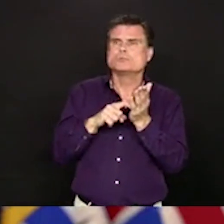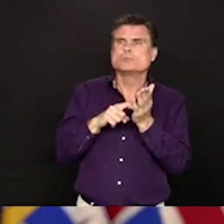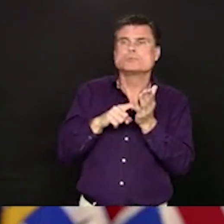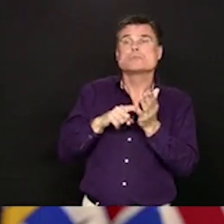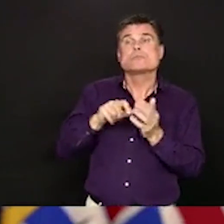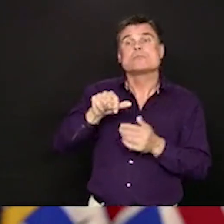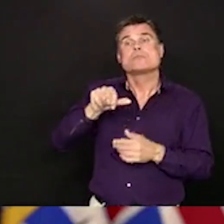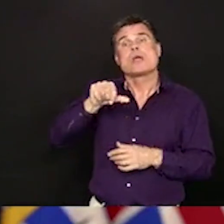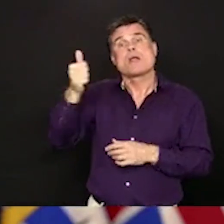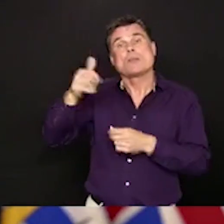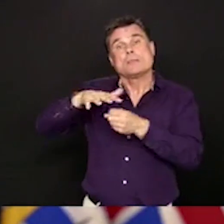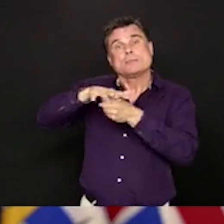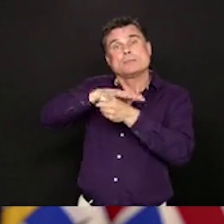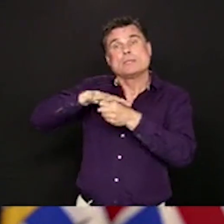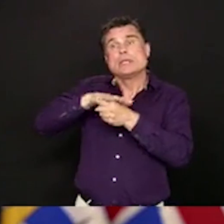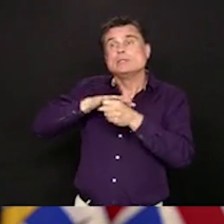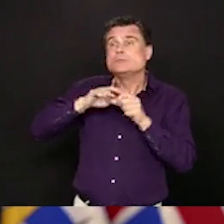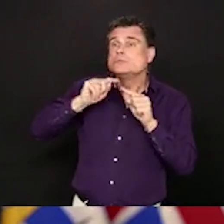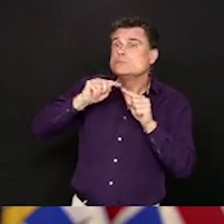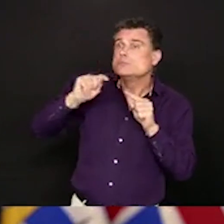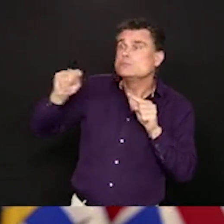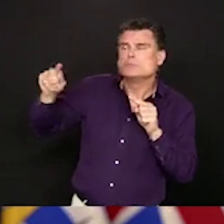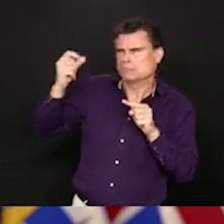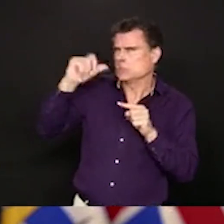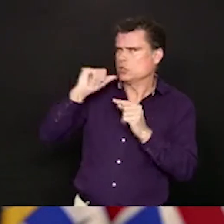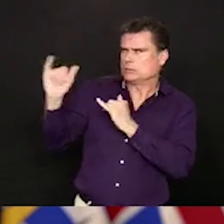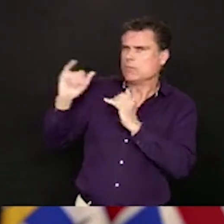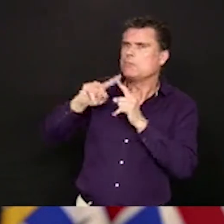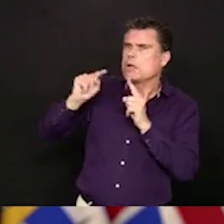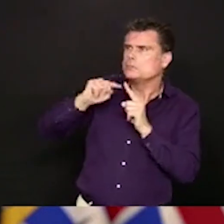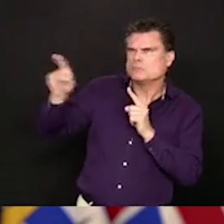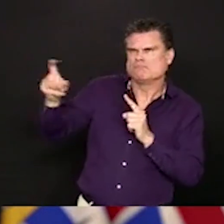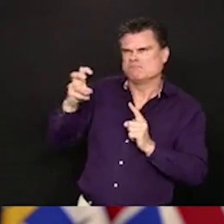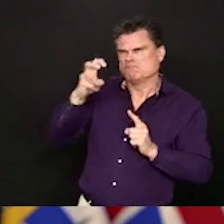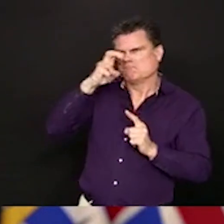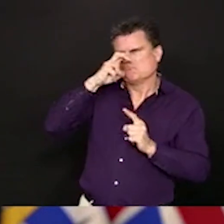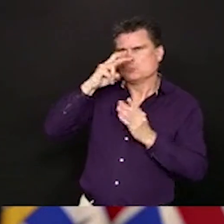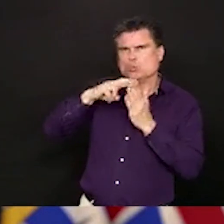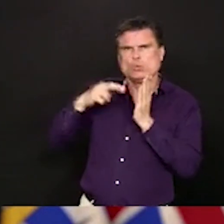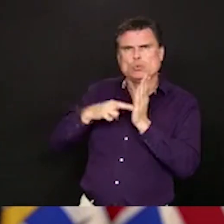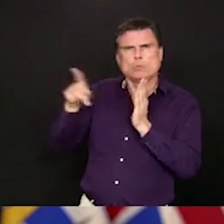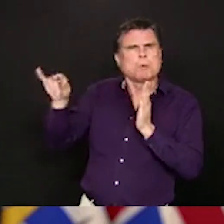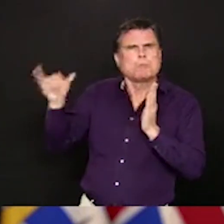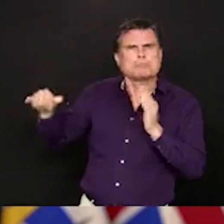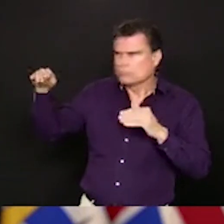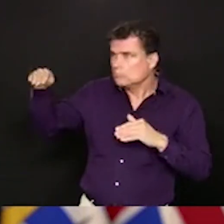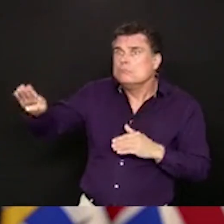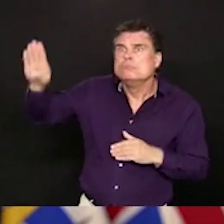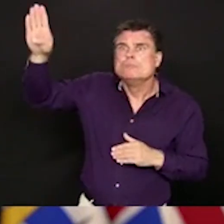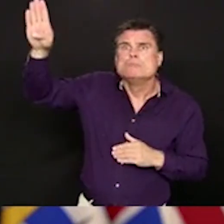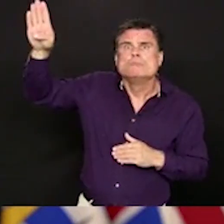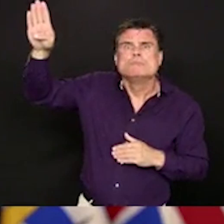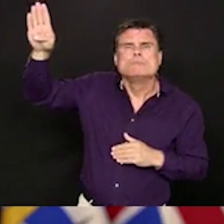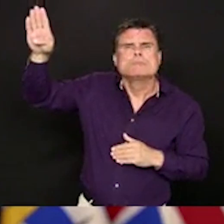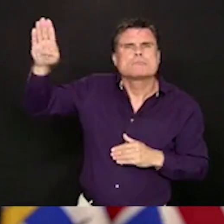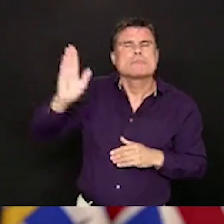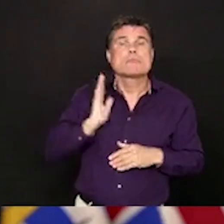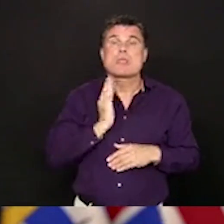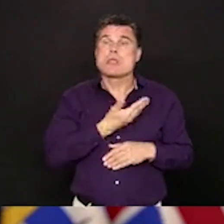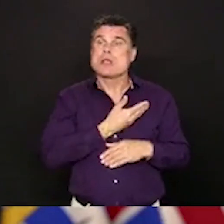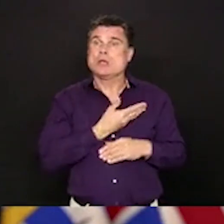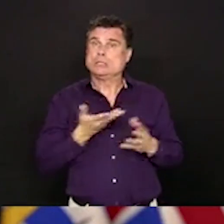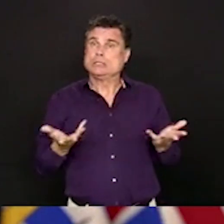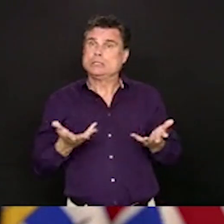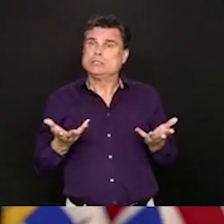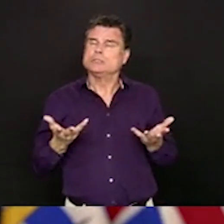Having said that, we do want to see the numbers come down. The fact that we are picking up these outbreaks is important because that tells us that our